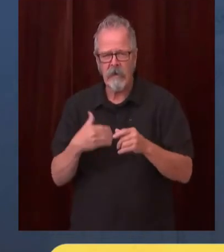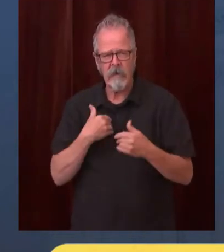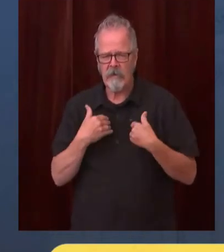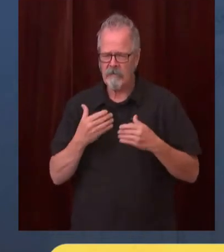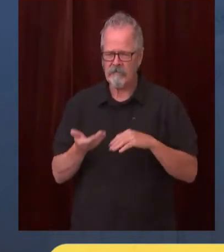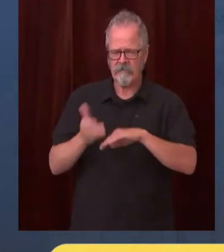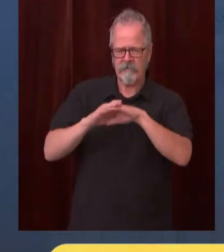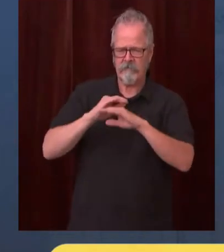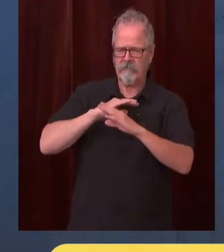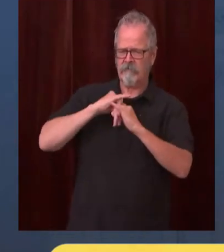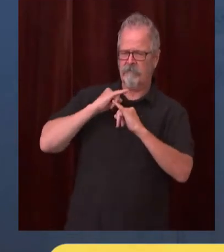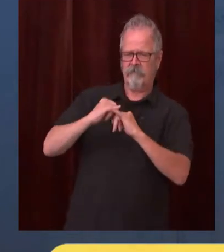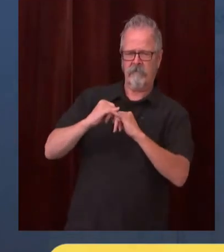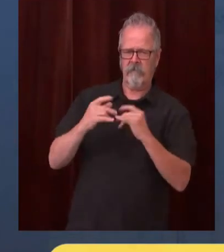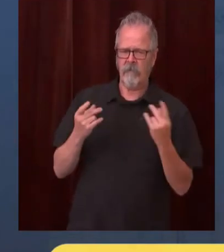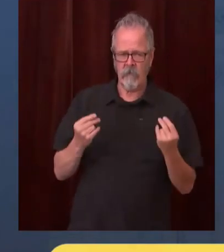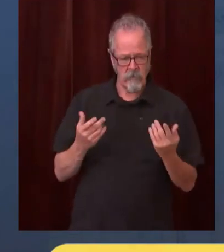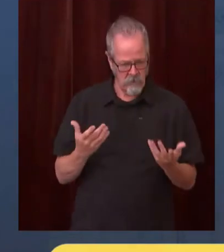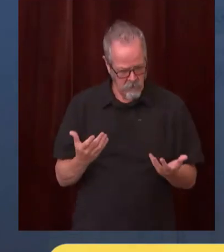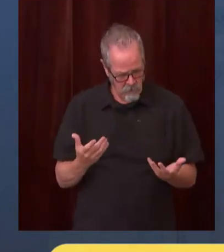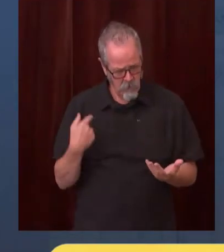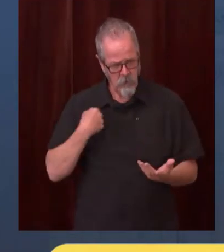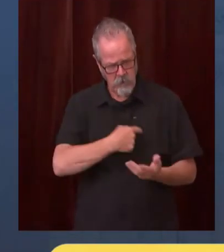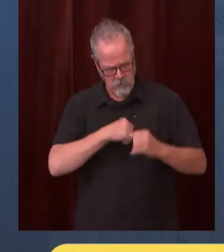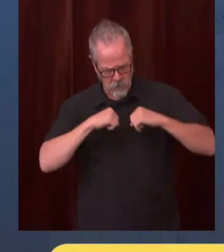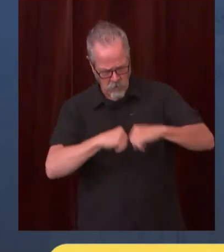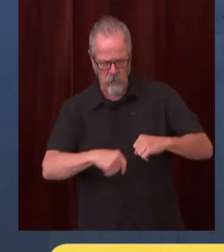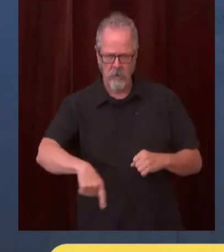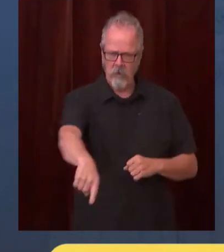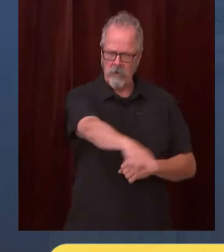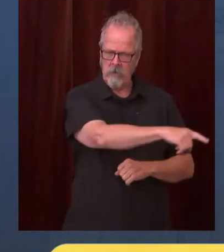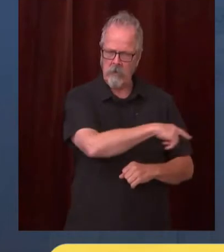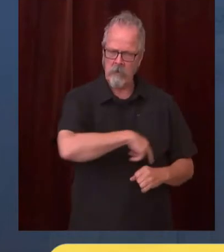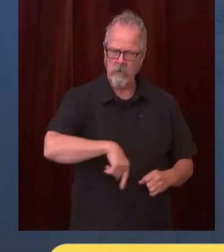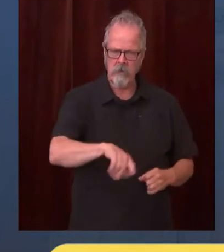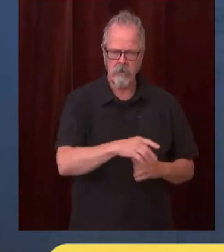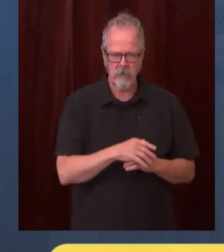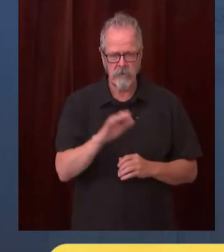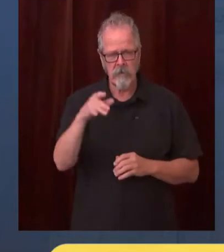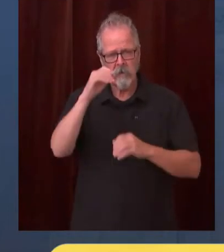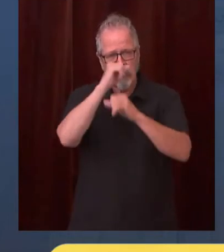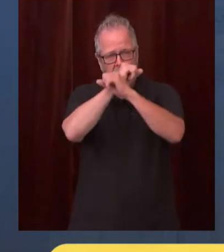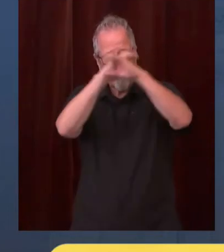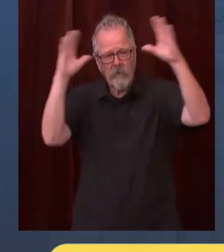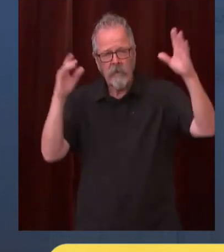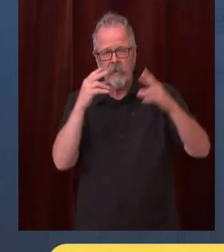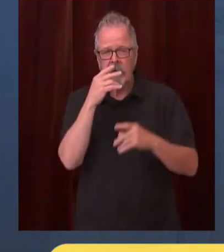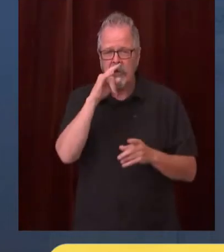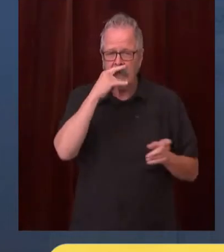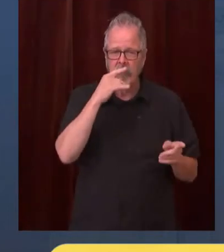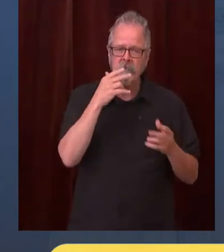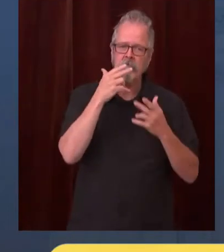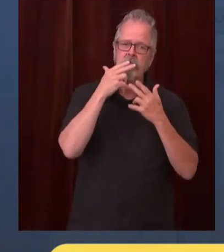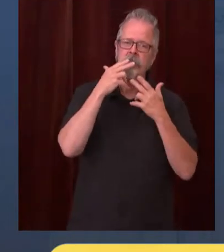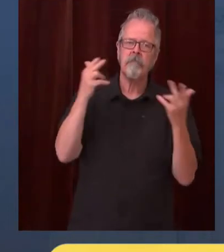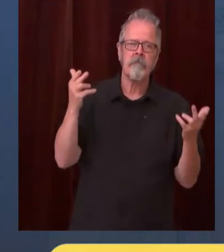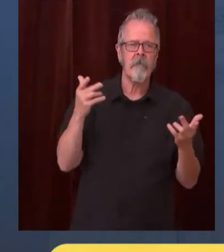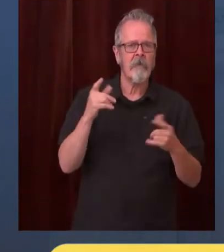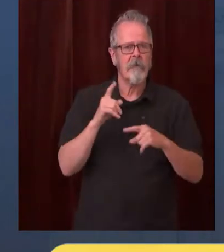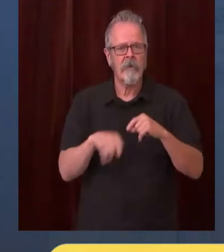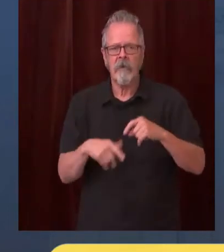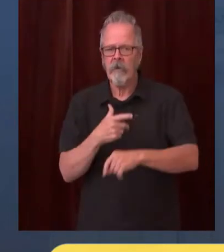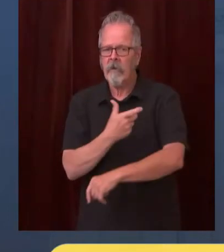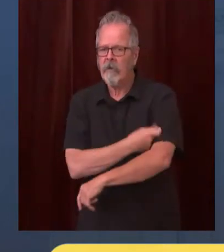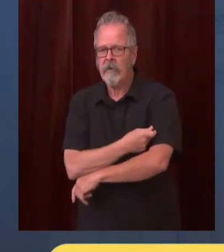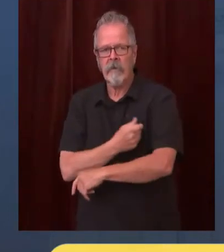who cannot protect themselves with a vaccine under 12 it allows us hopefully to continue to allow them to be in